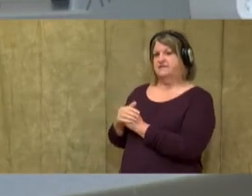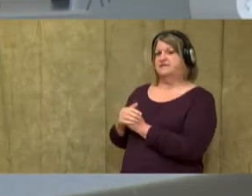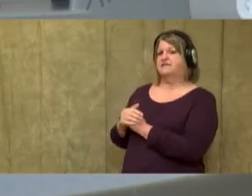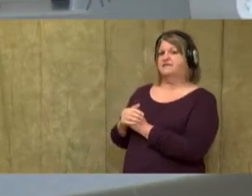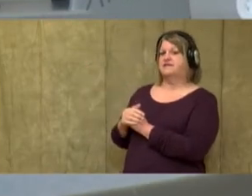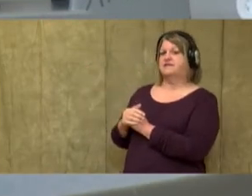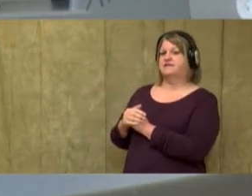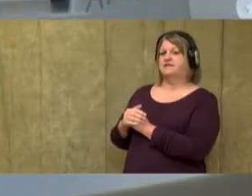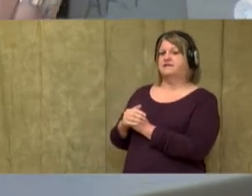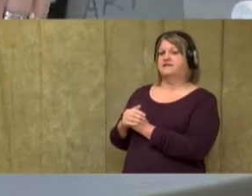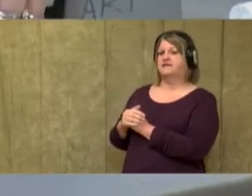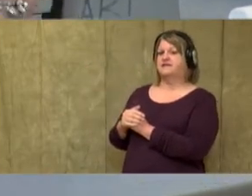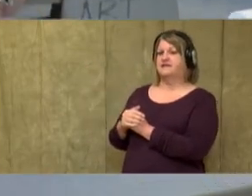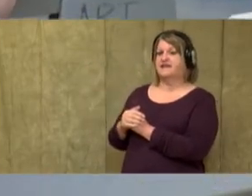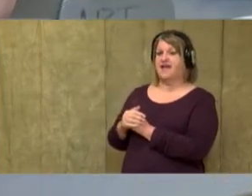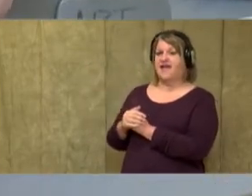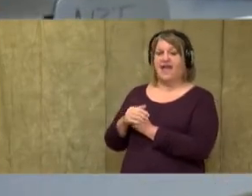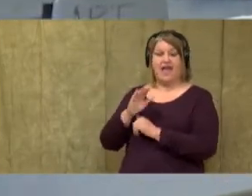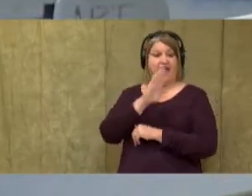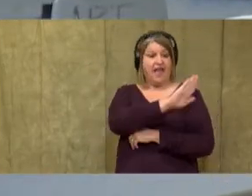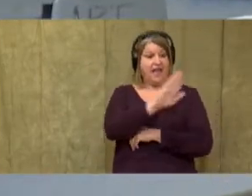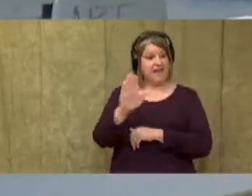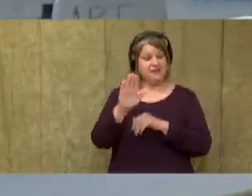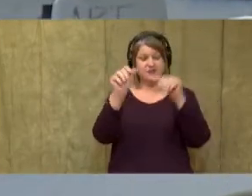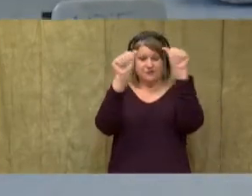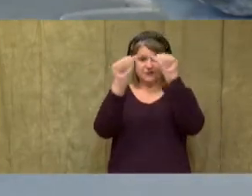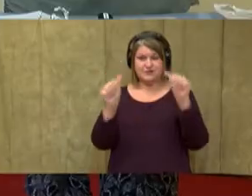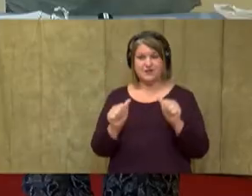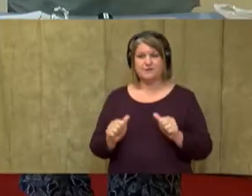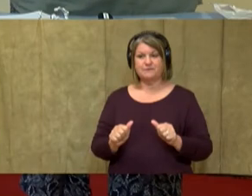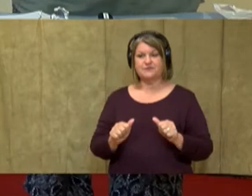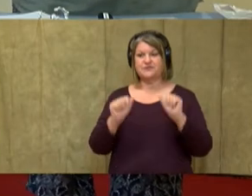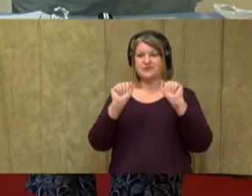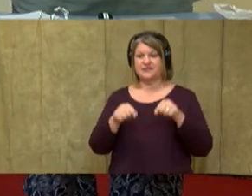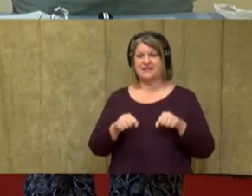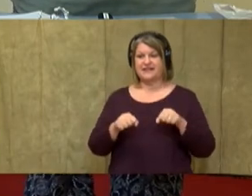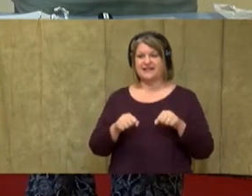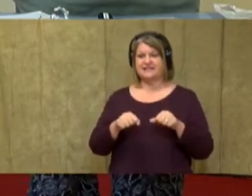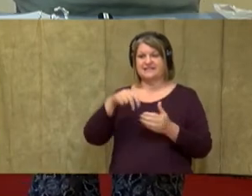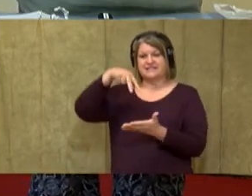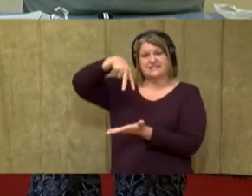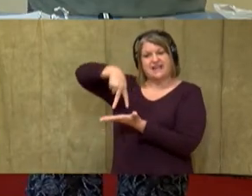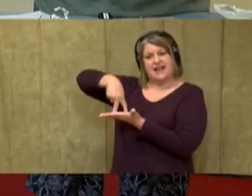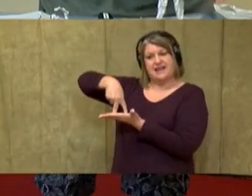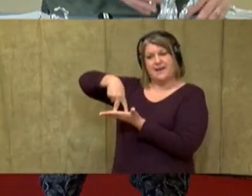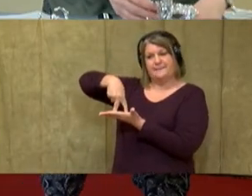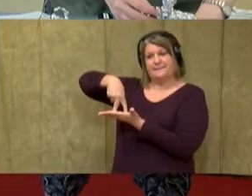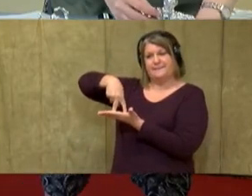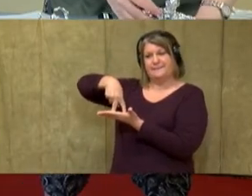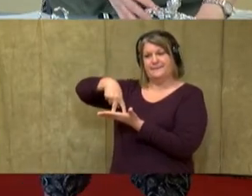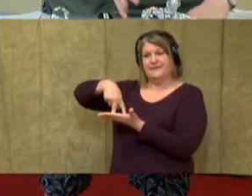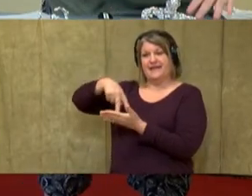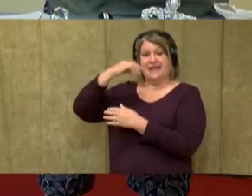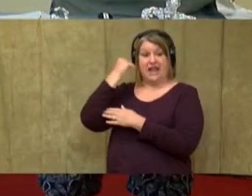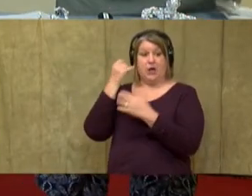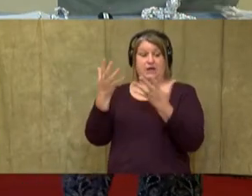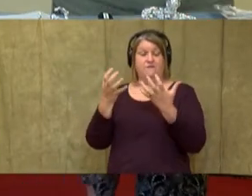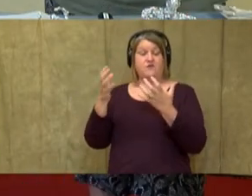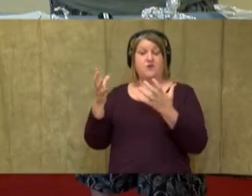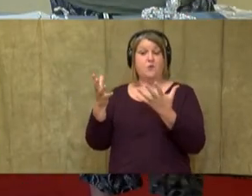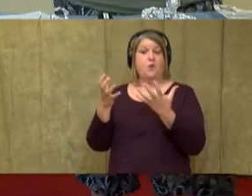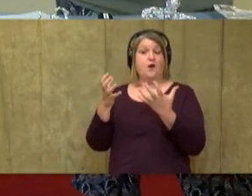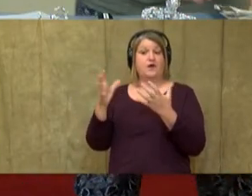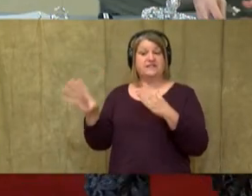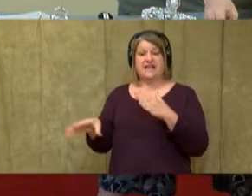And then your sculpture can stand up just like this. All right. Now, what if you want to add something to it?